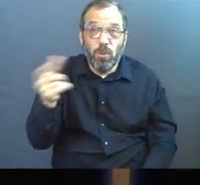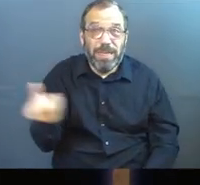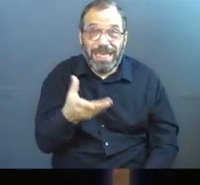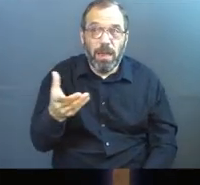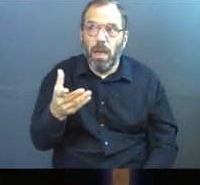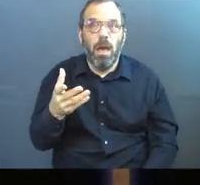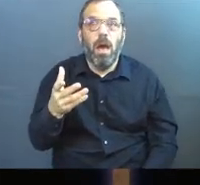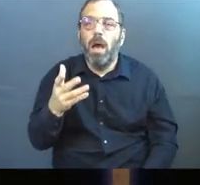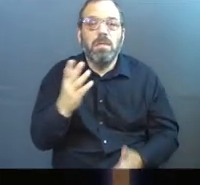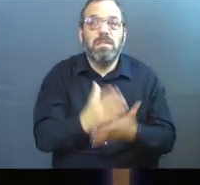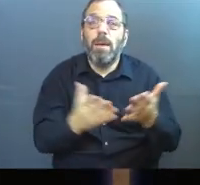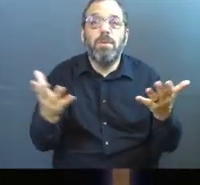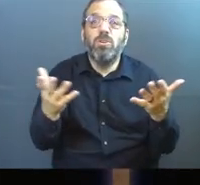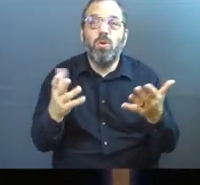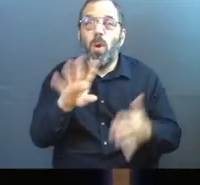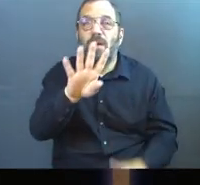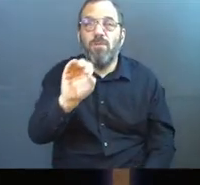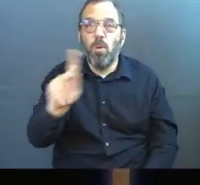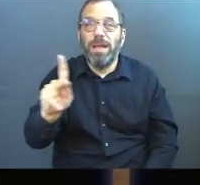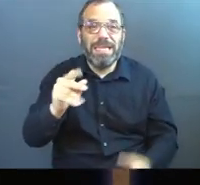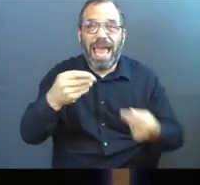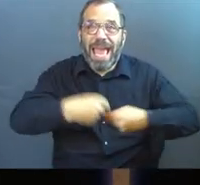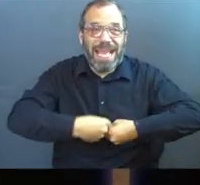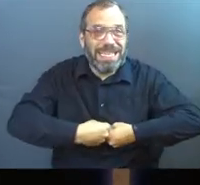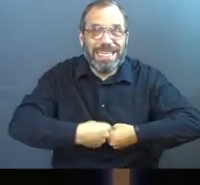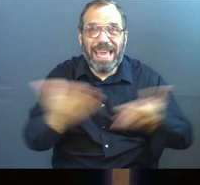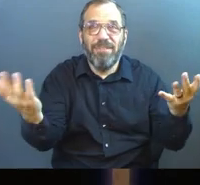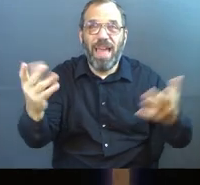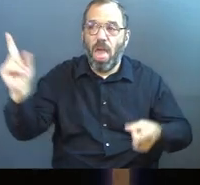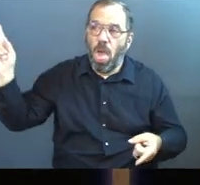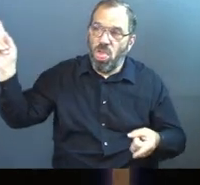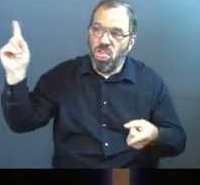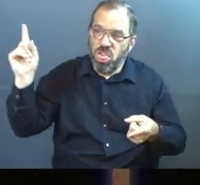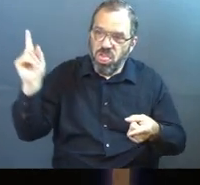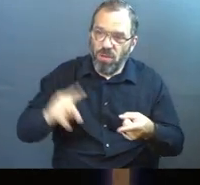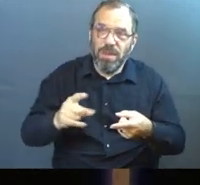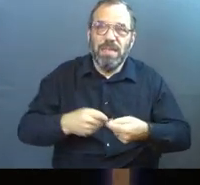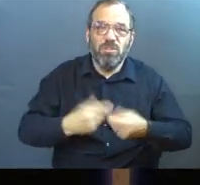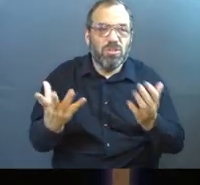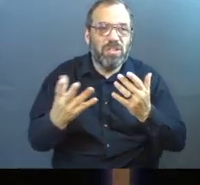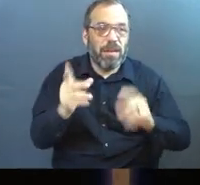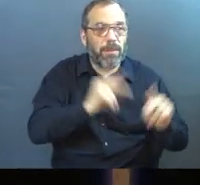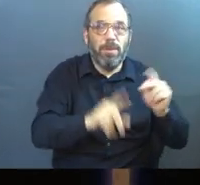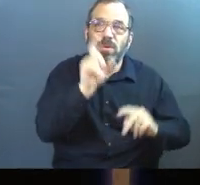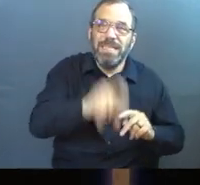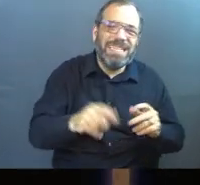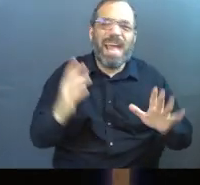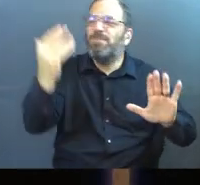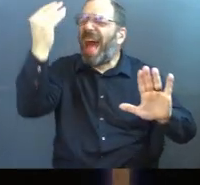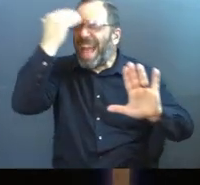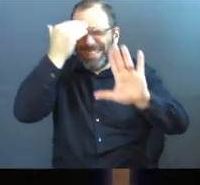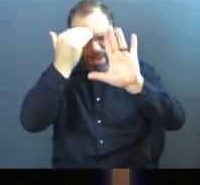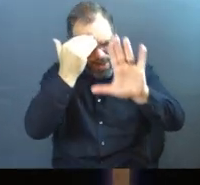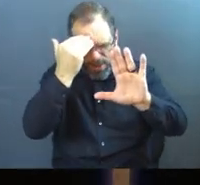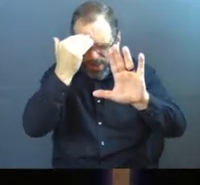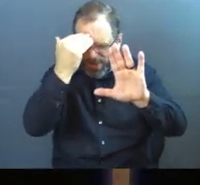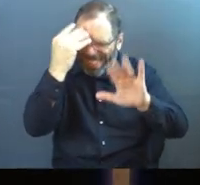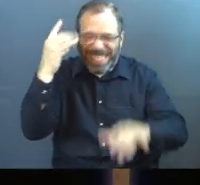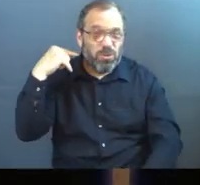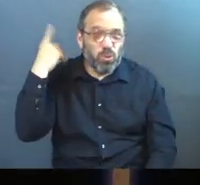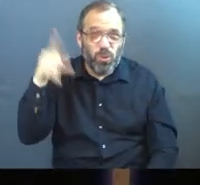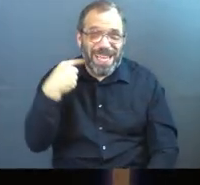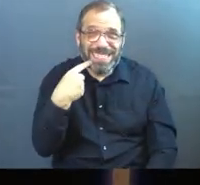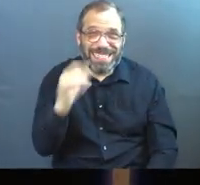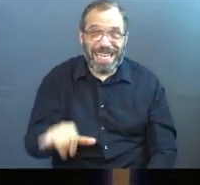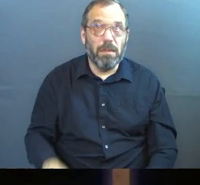today. You need to give away some of your 401k and let it shrink to be generous to people who are in need. And I know that's nuts to say out